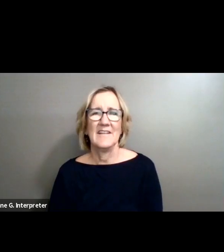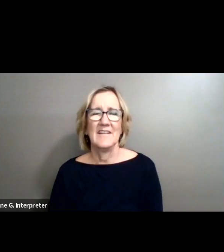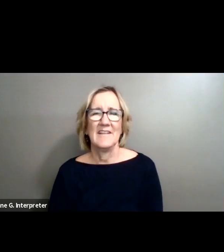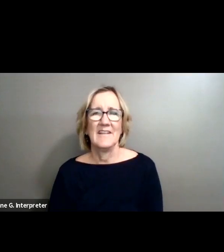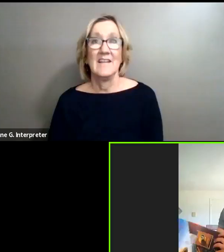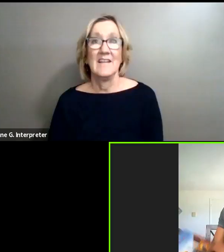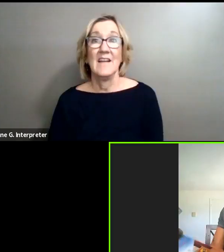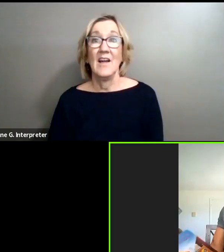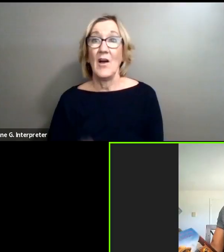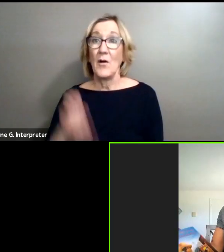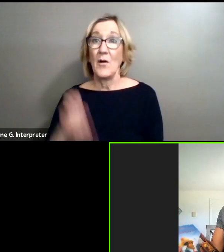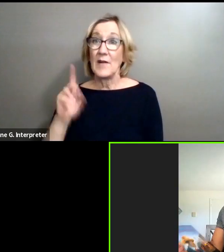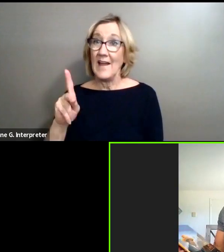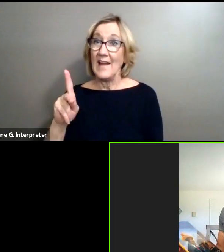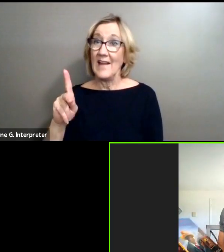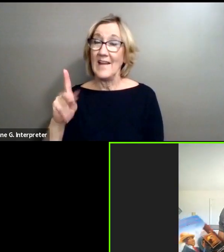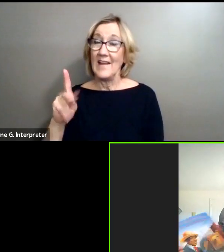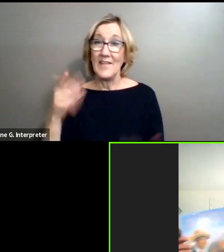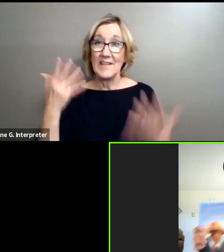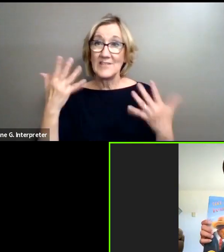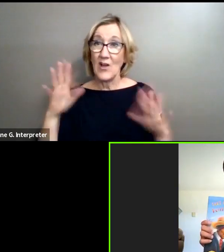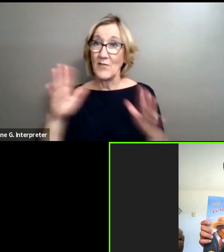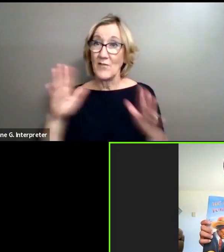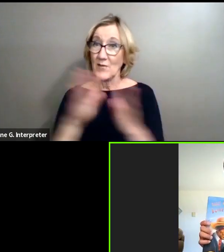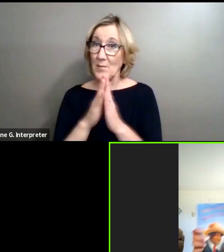All right, guys. That was it for the book.